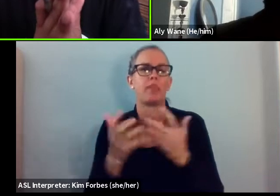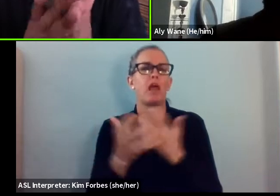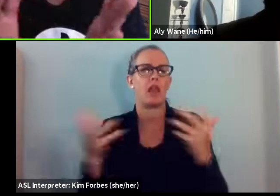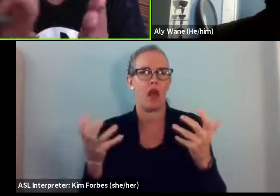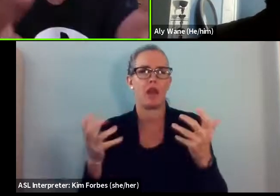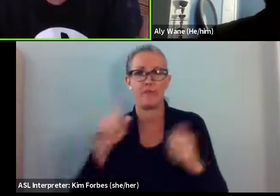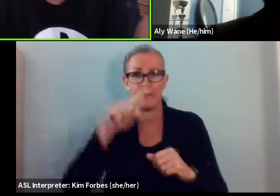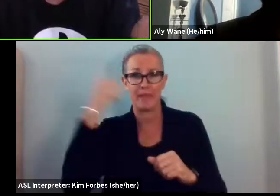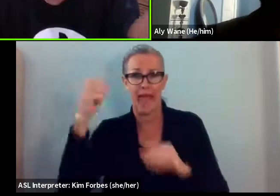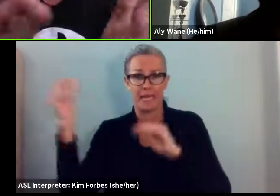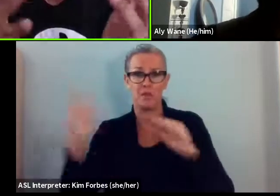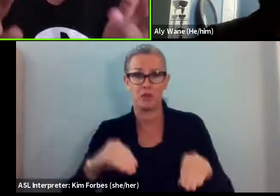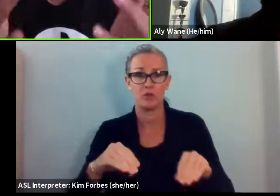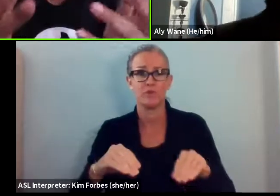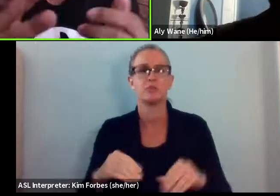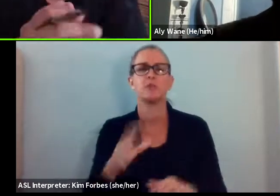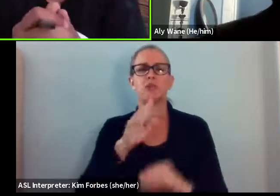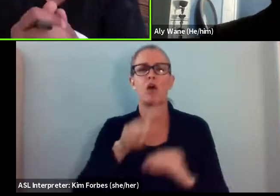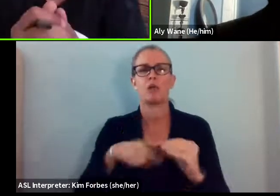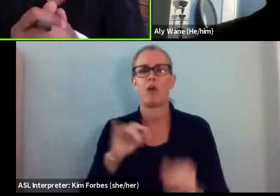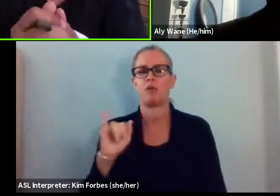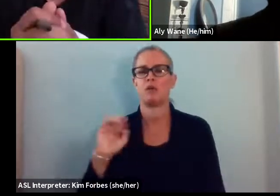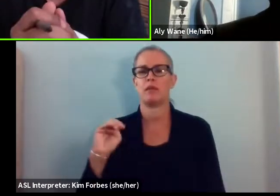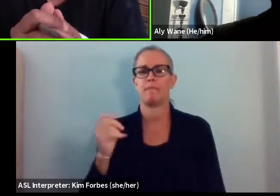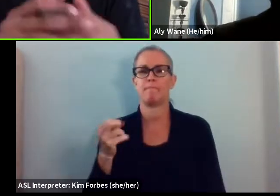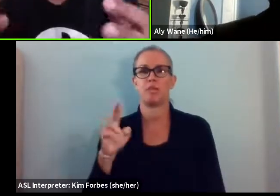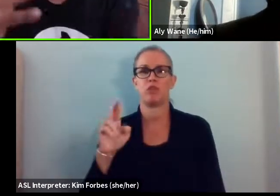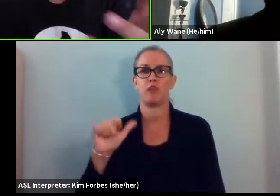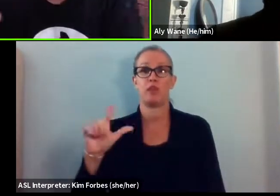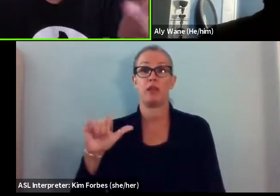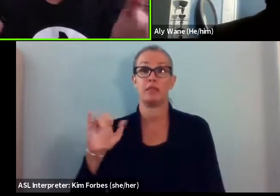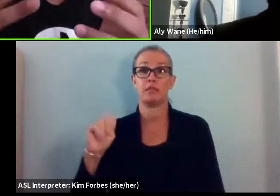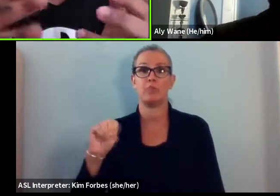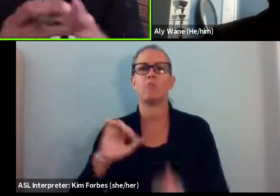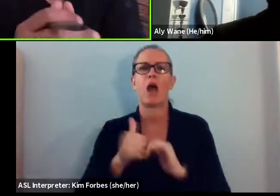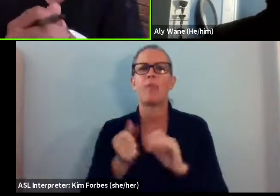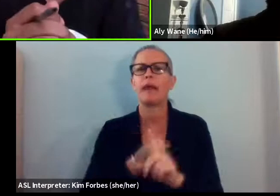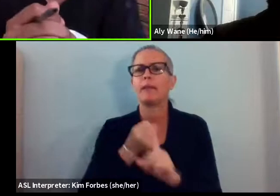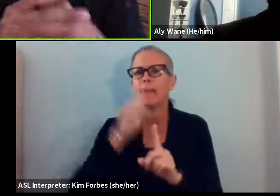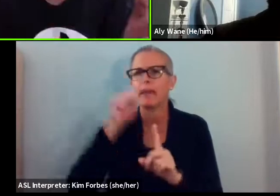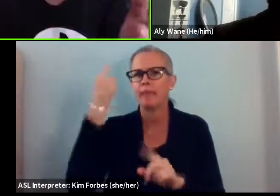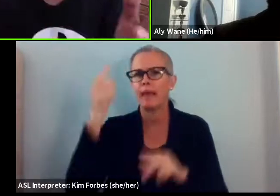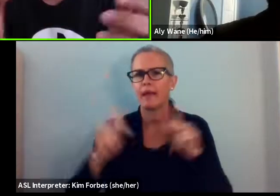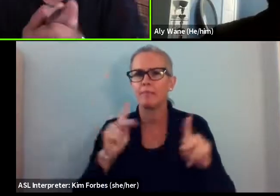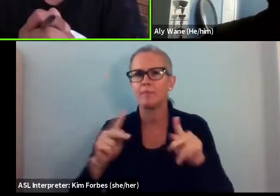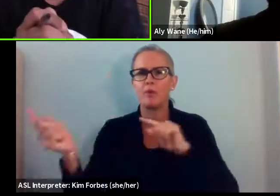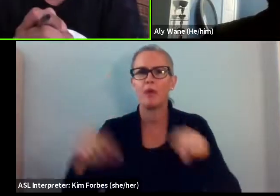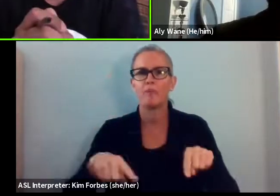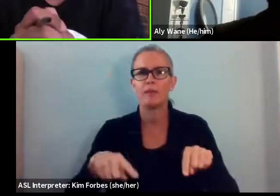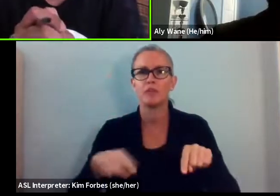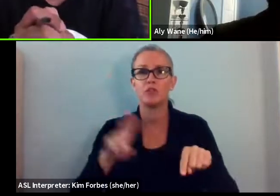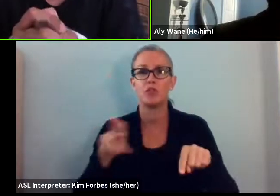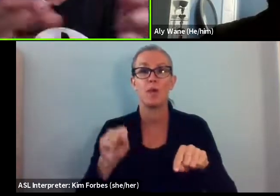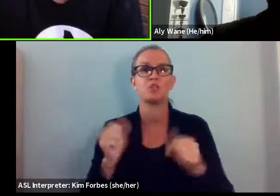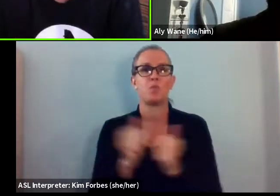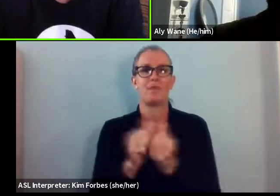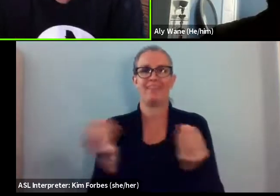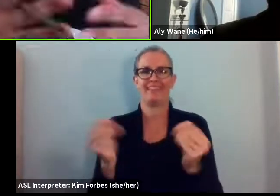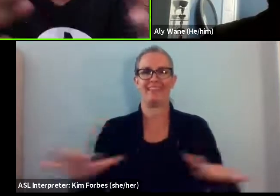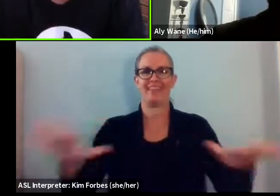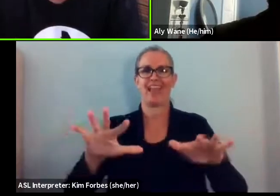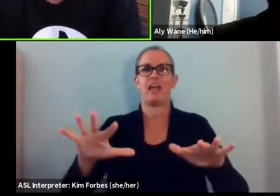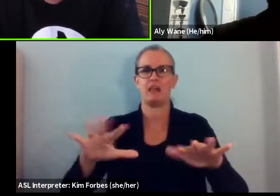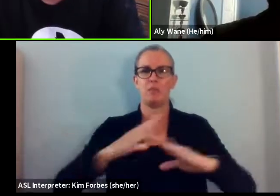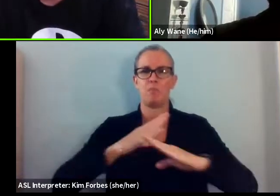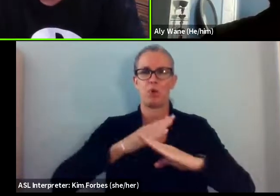And let's talk about imperialism. How does imperialism impact black folks coming to the US via land borders? You know, we